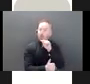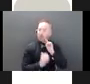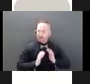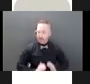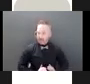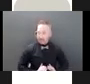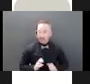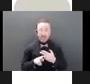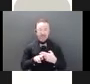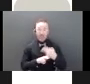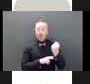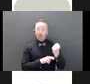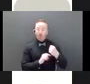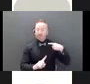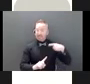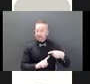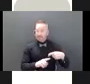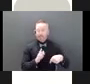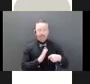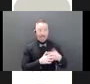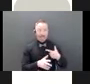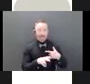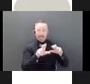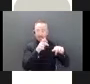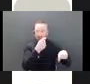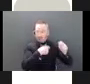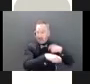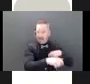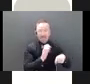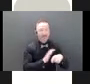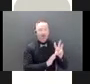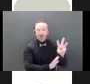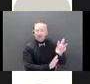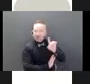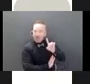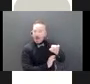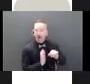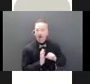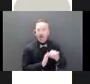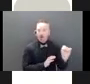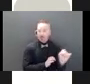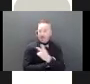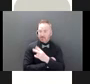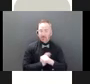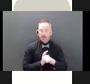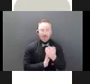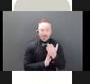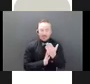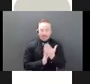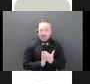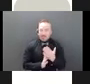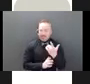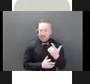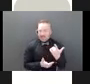over a specific trade, withdrawal, or transfer. And transactions unrelated to suspected financial exploitation